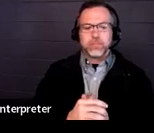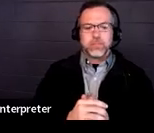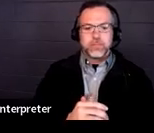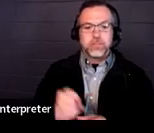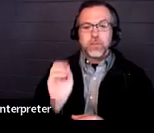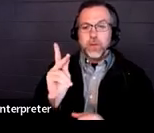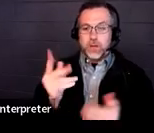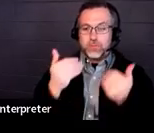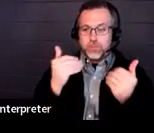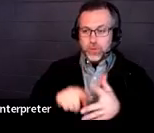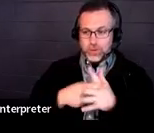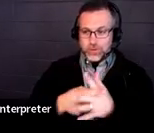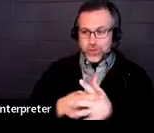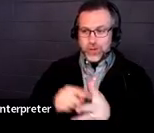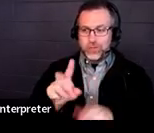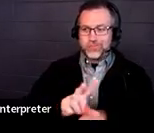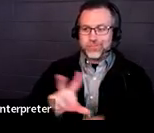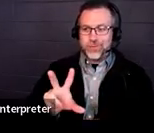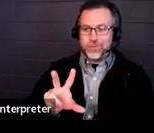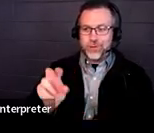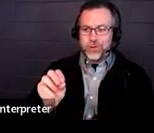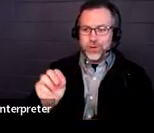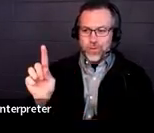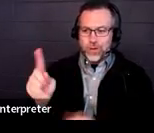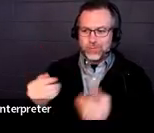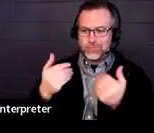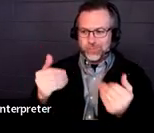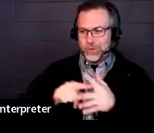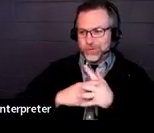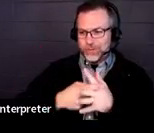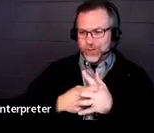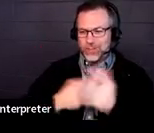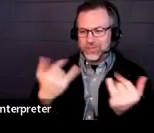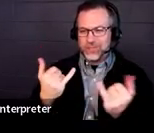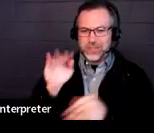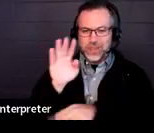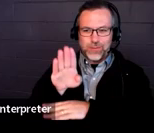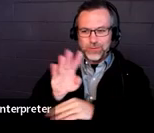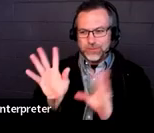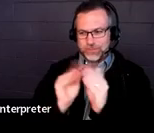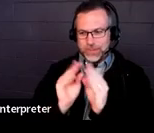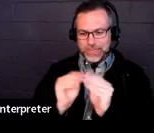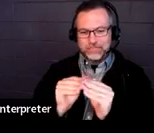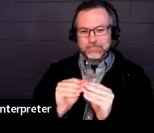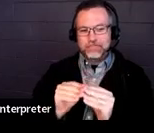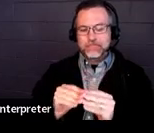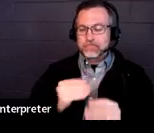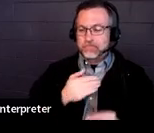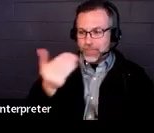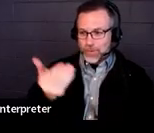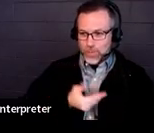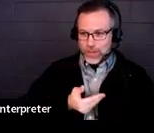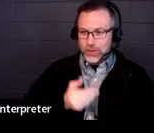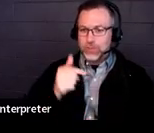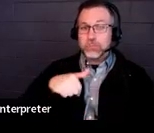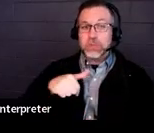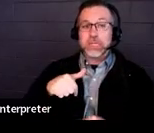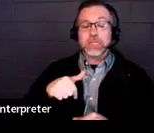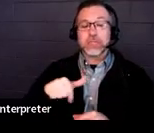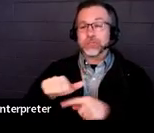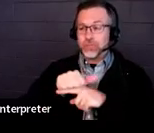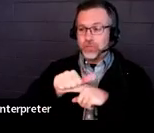So it is 3.01. So I'll go ahead and get us started for this afternoon. Welcome, this training is being recorded.